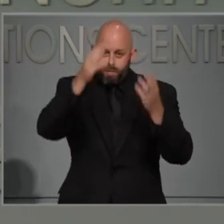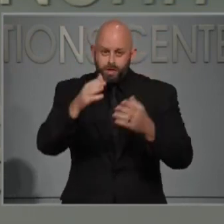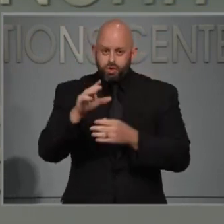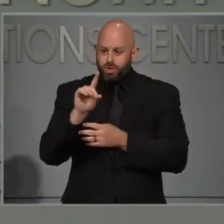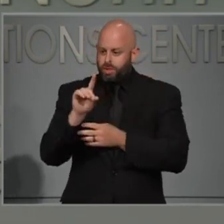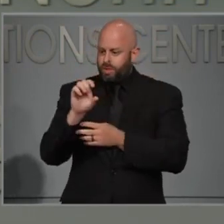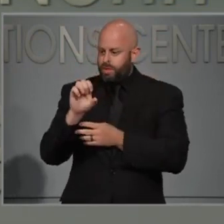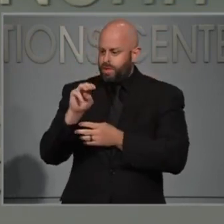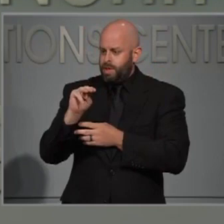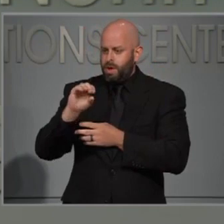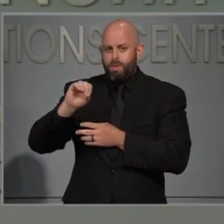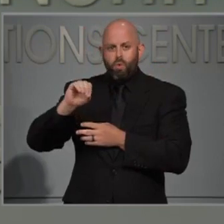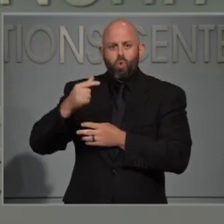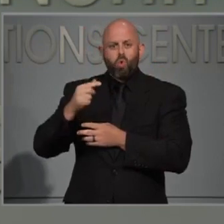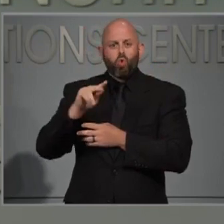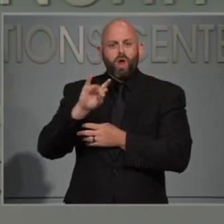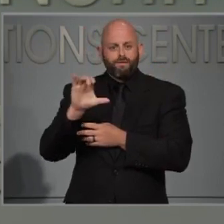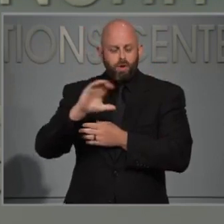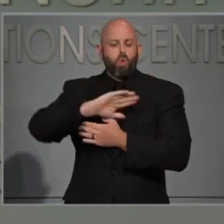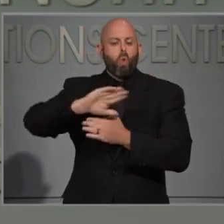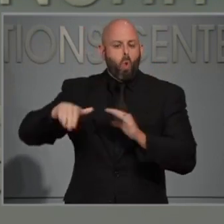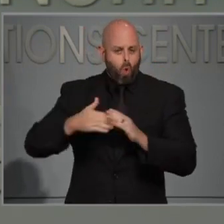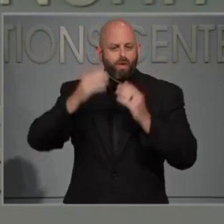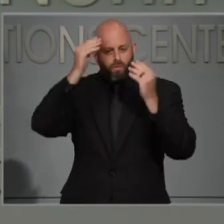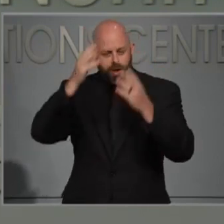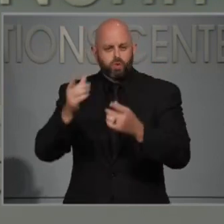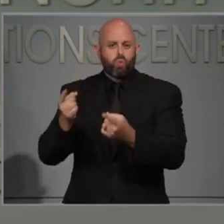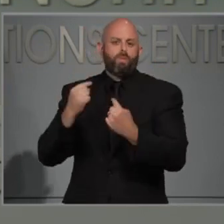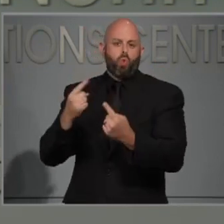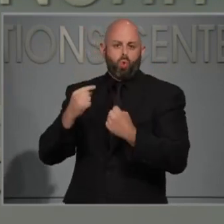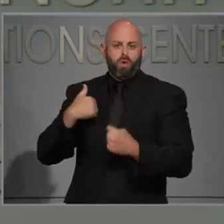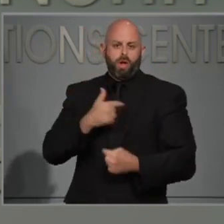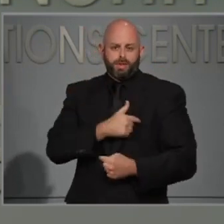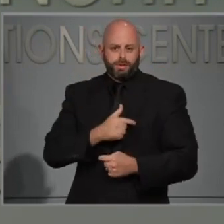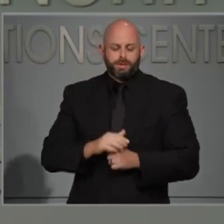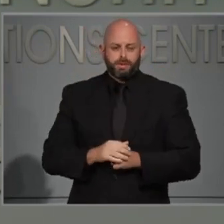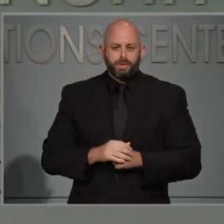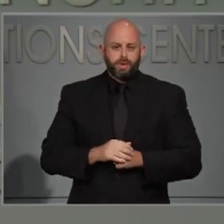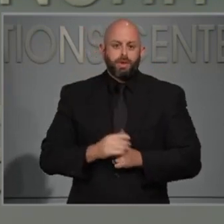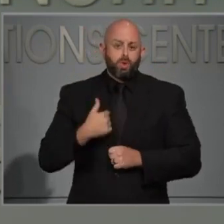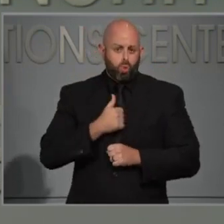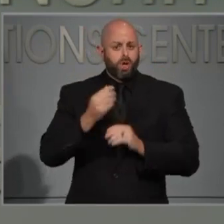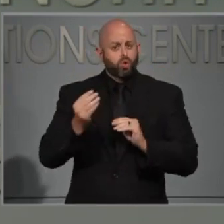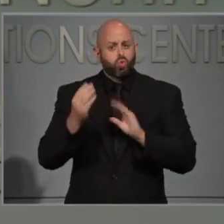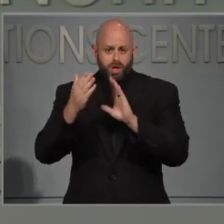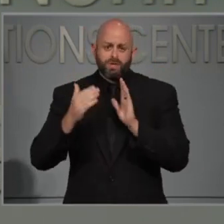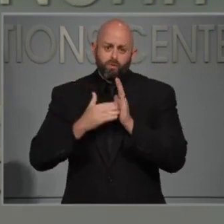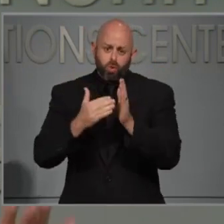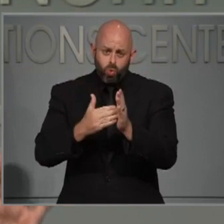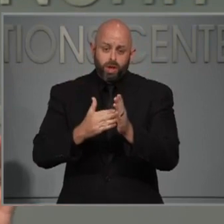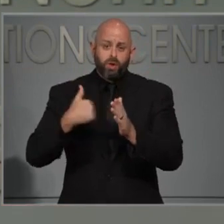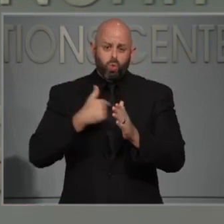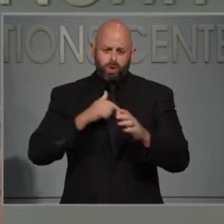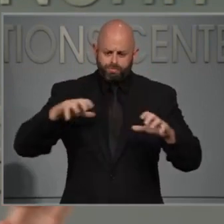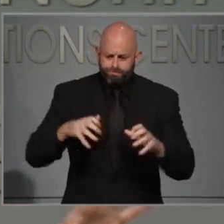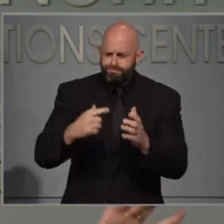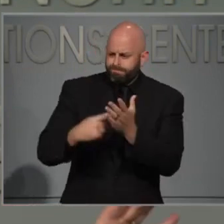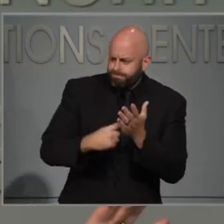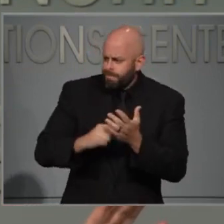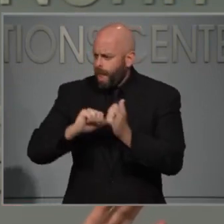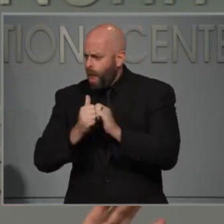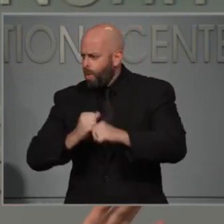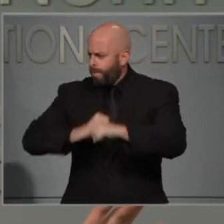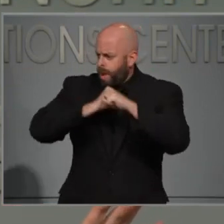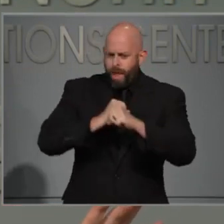is reported to us. And we talk about that frequently in our meetings of how many different